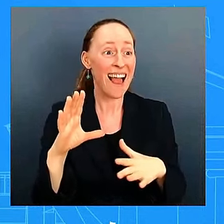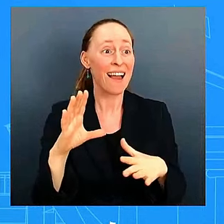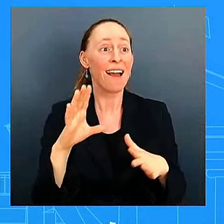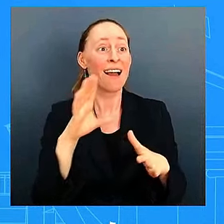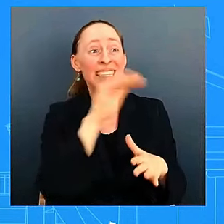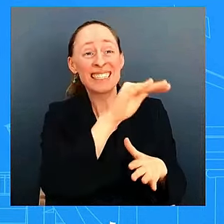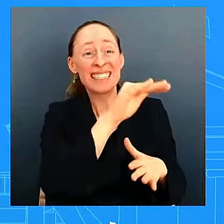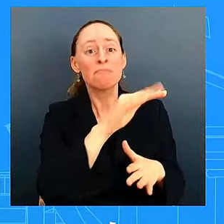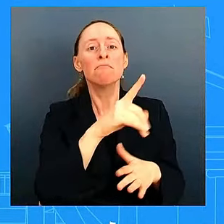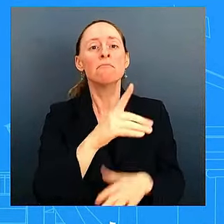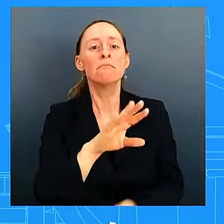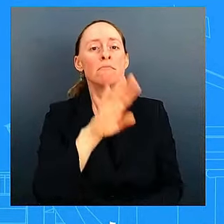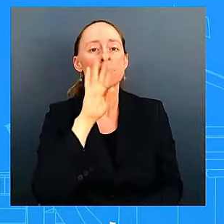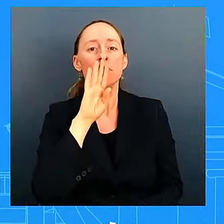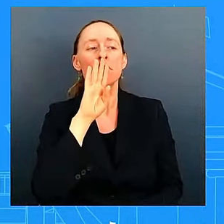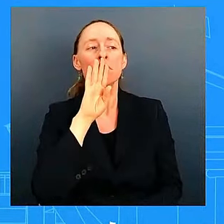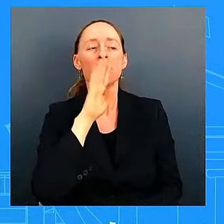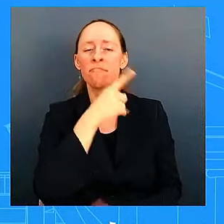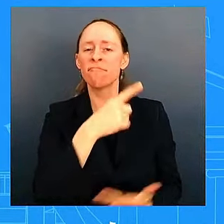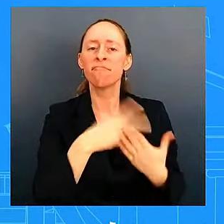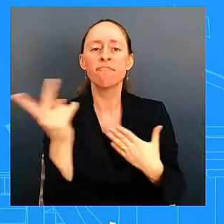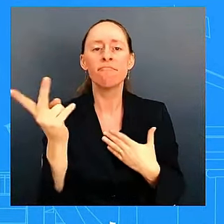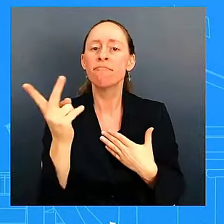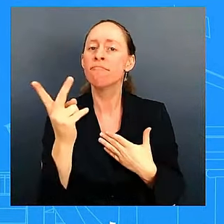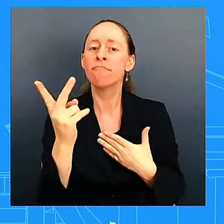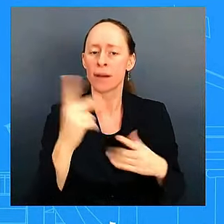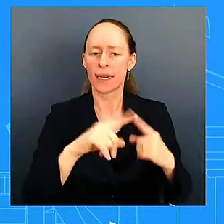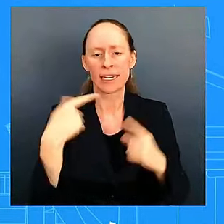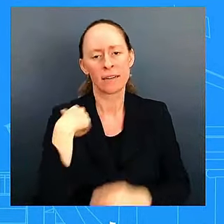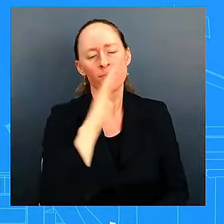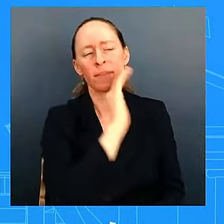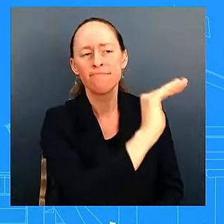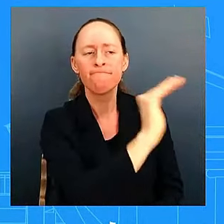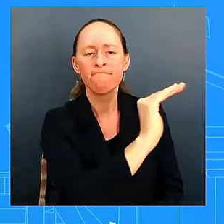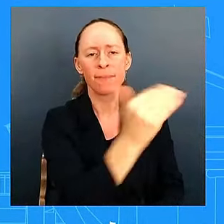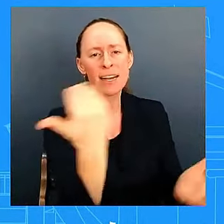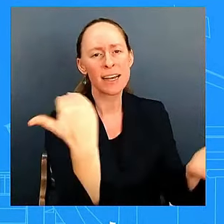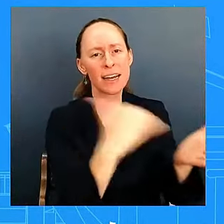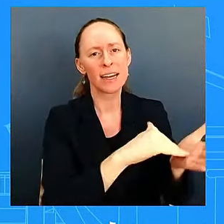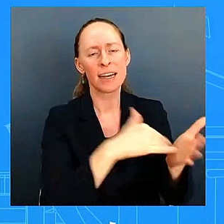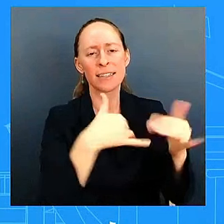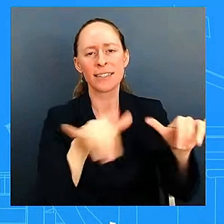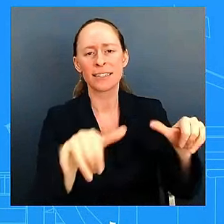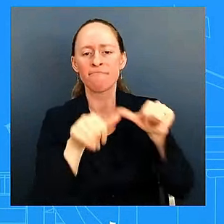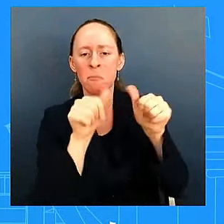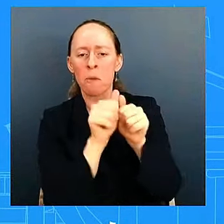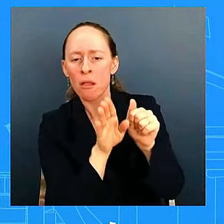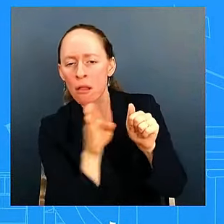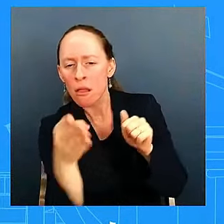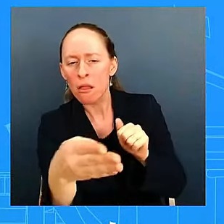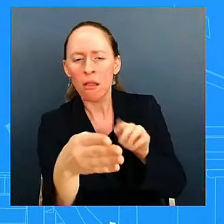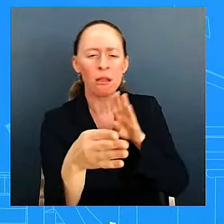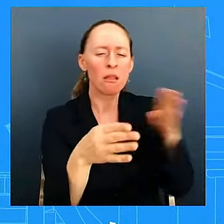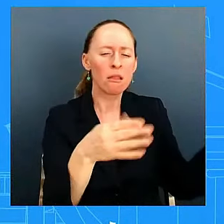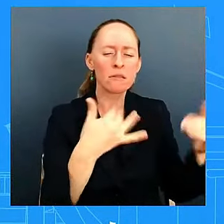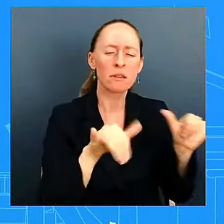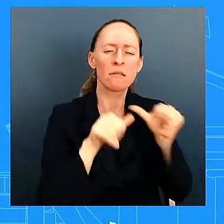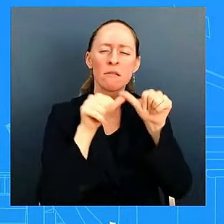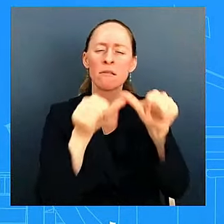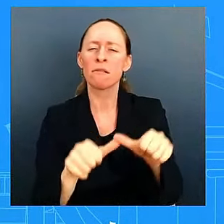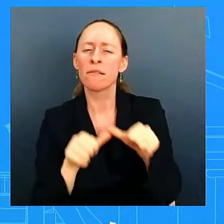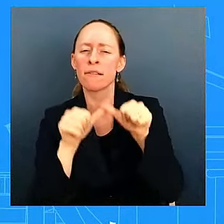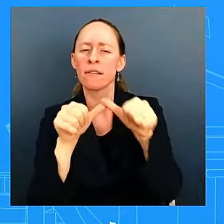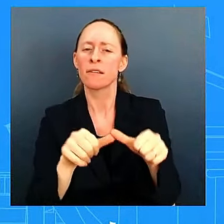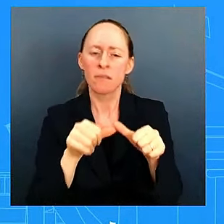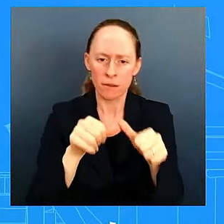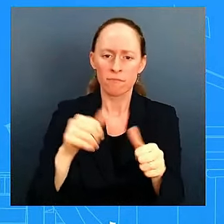continue to have this conversation as the president said we're in constant communications uh with uh members members in congress and we want to make sure that they